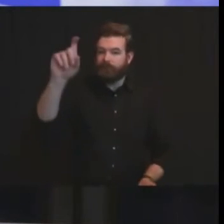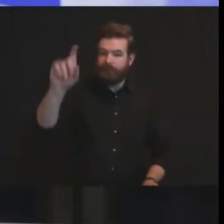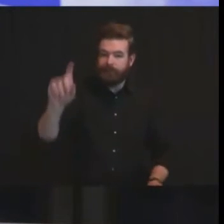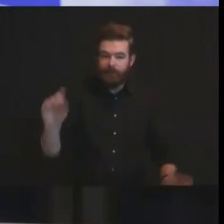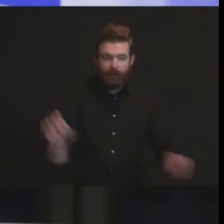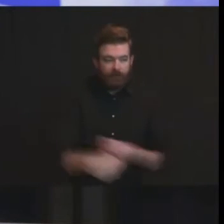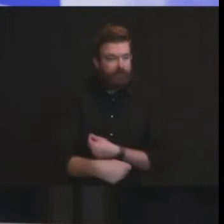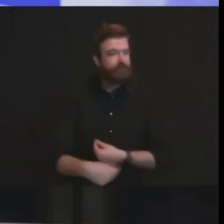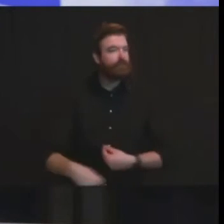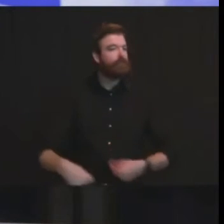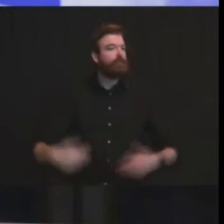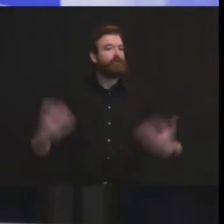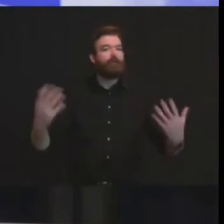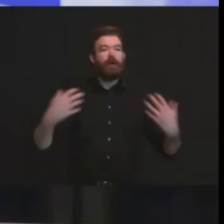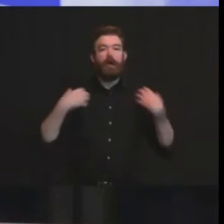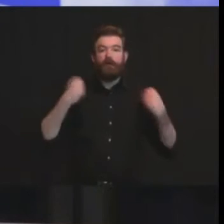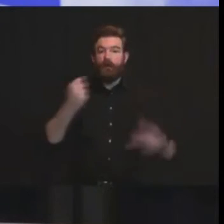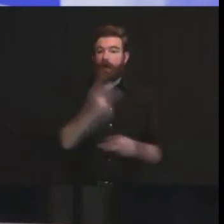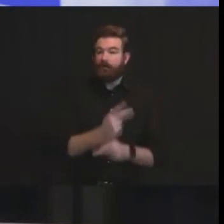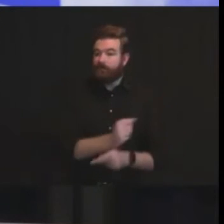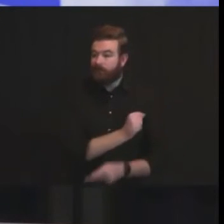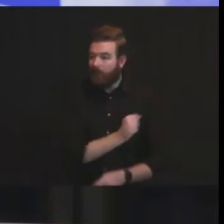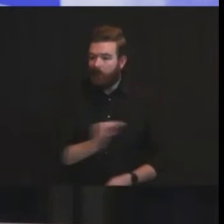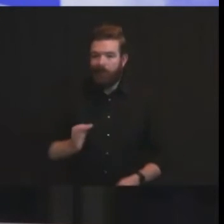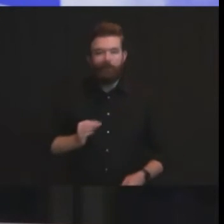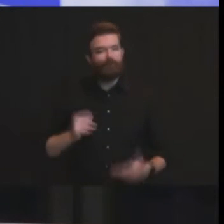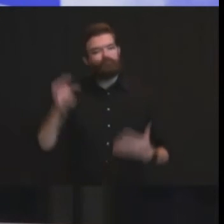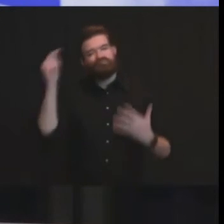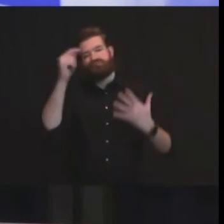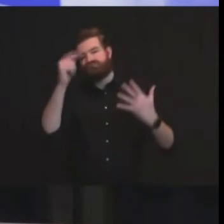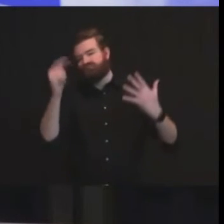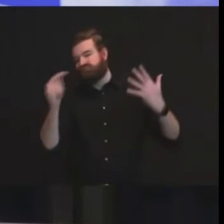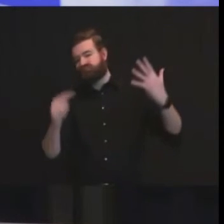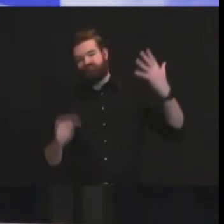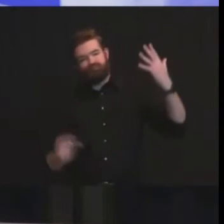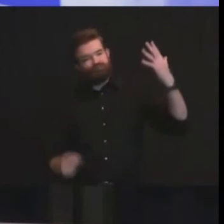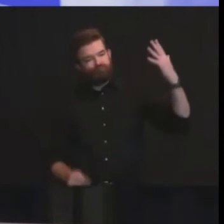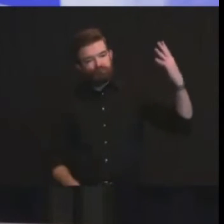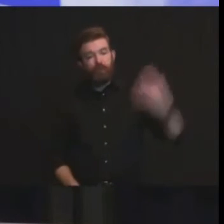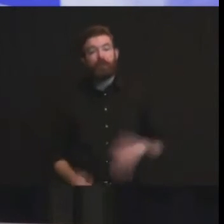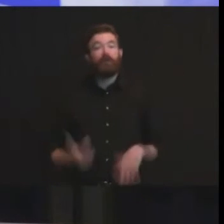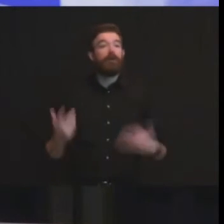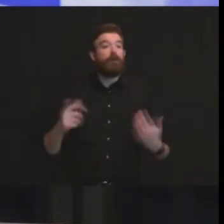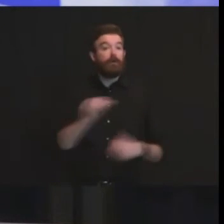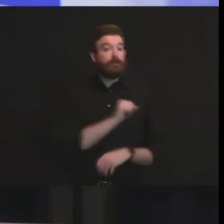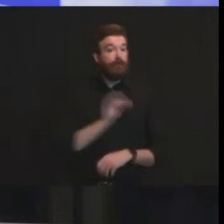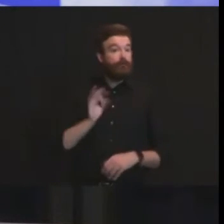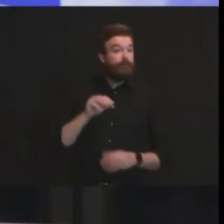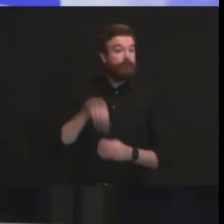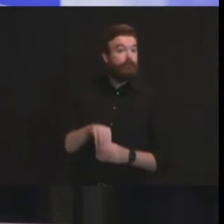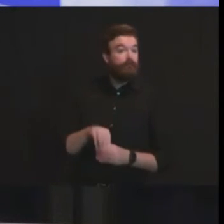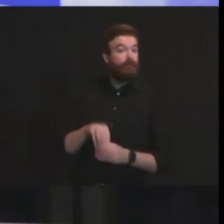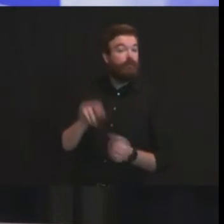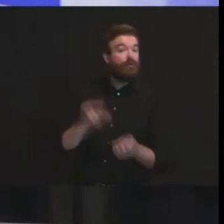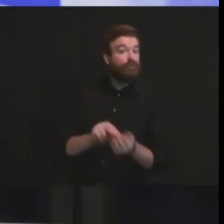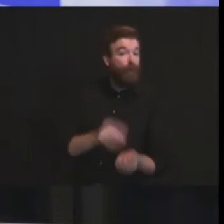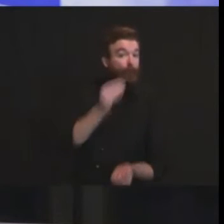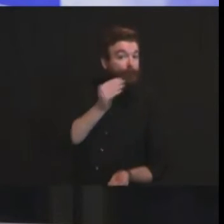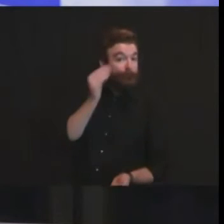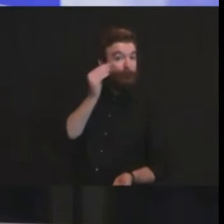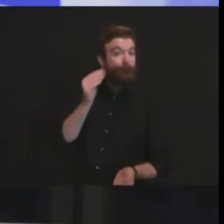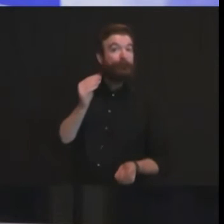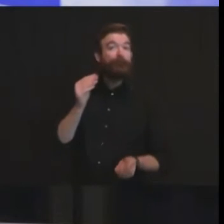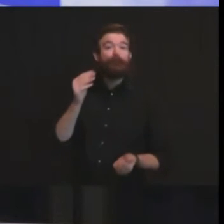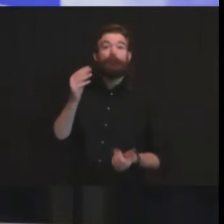we consider staff and residents in long-term care facilities to be a high priority there are 90 000 residents